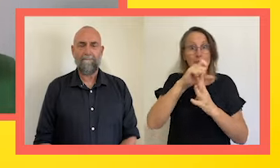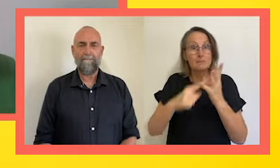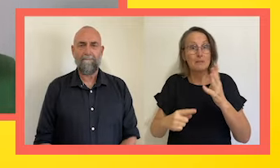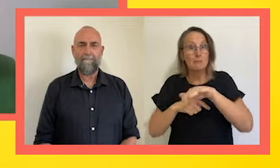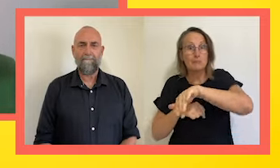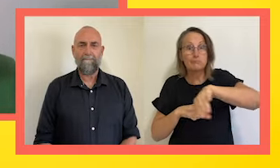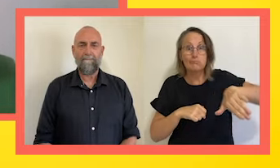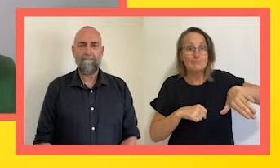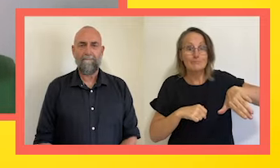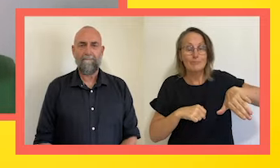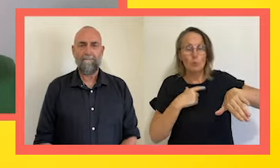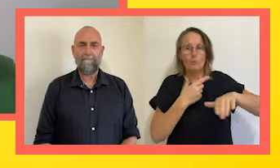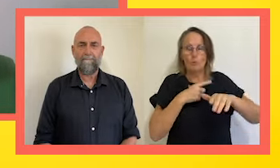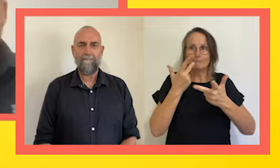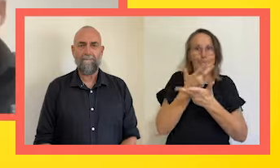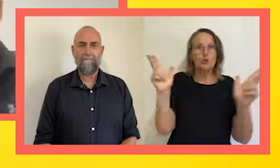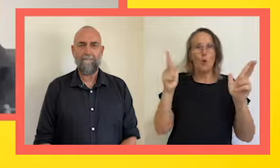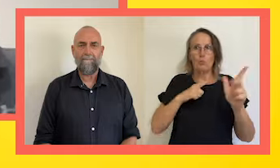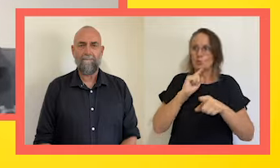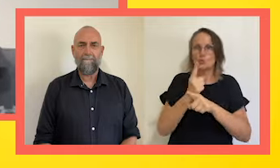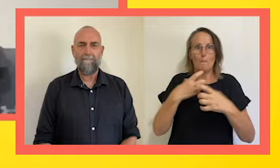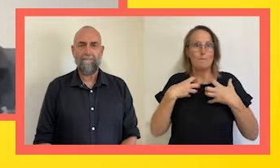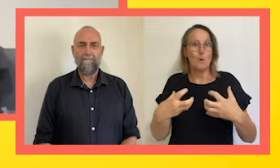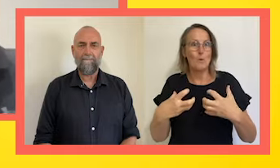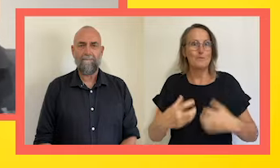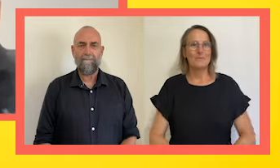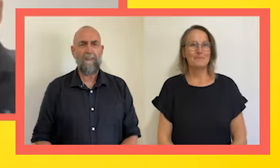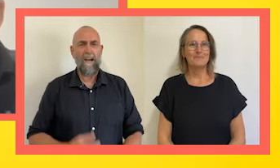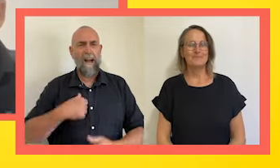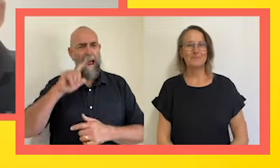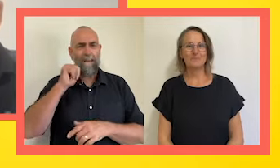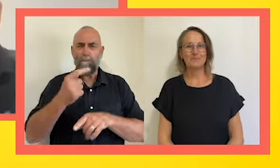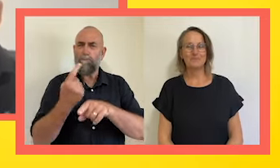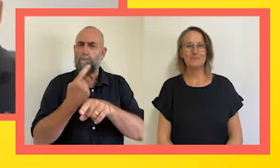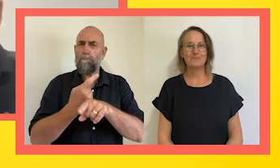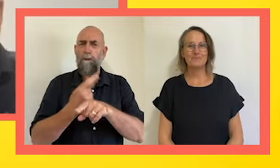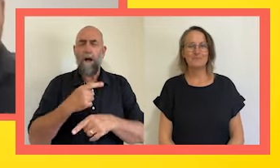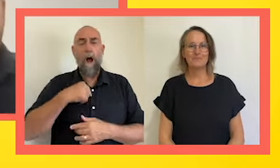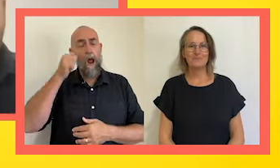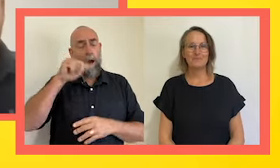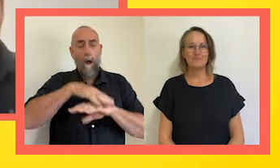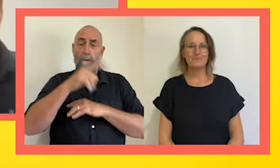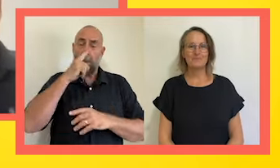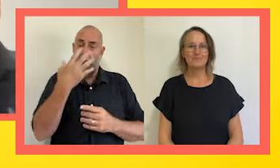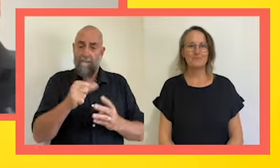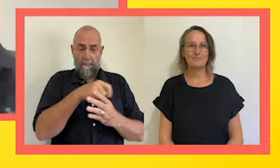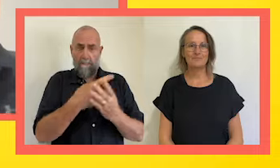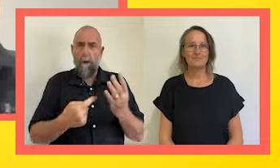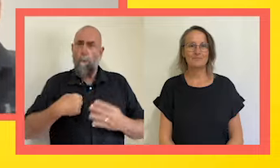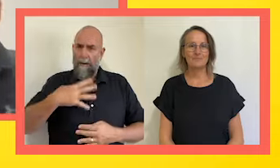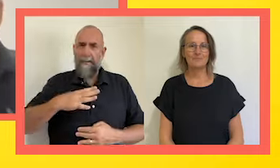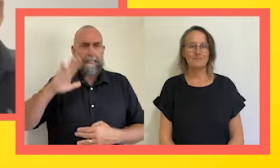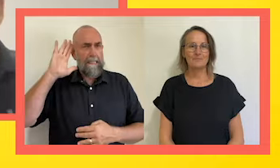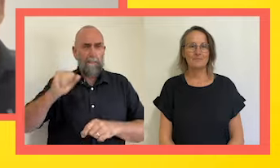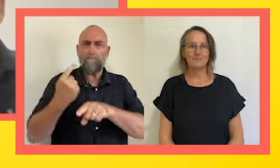they're not front of mind. I love that you're, it's about making sure that when it comes to people with disabilities lives, that our voices are heard.